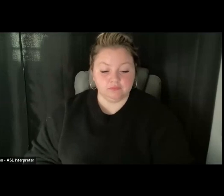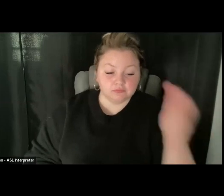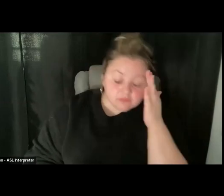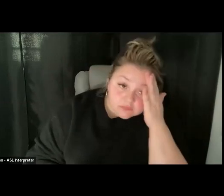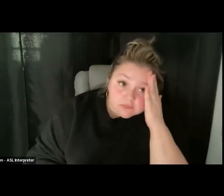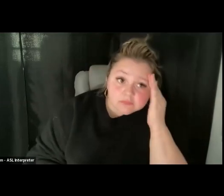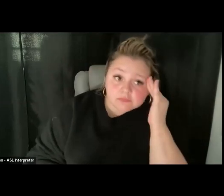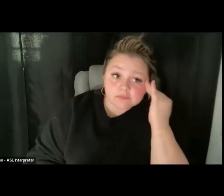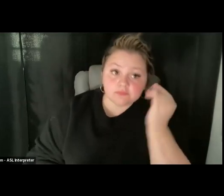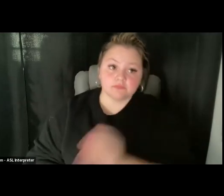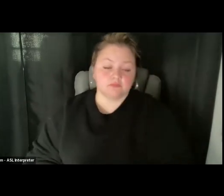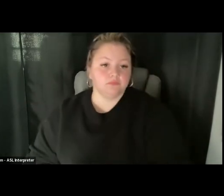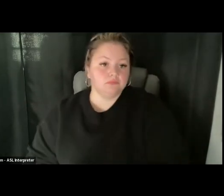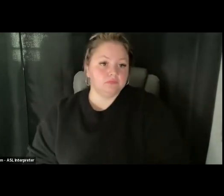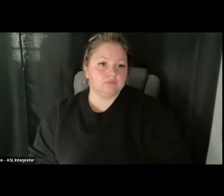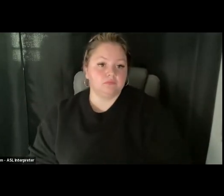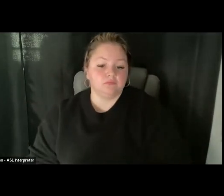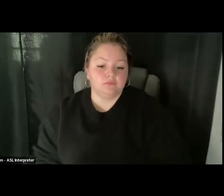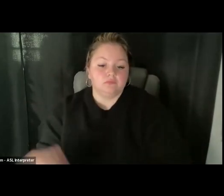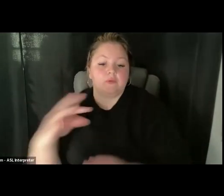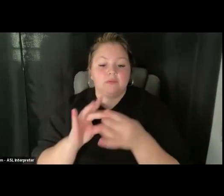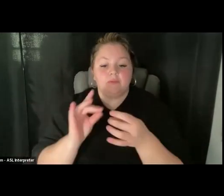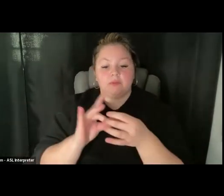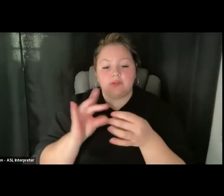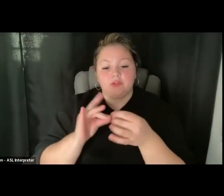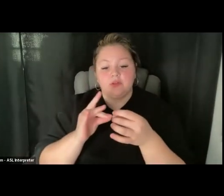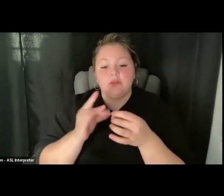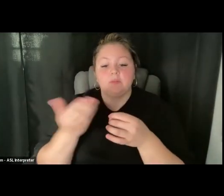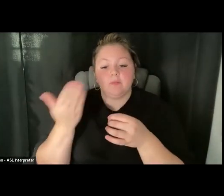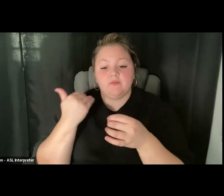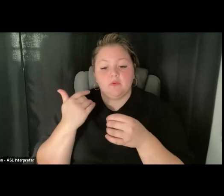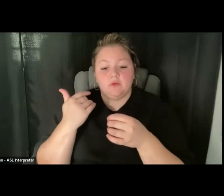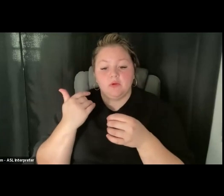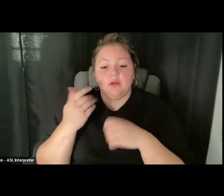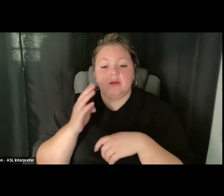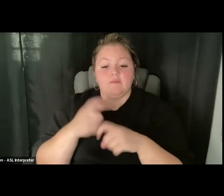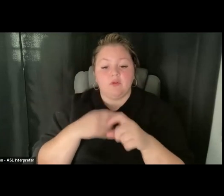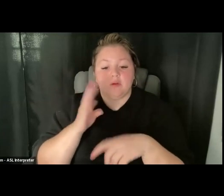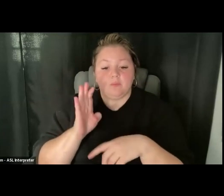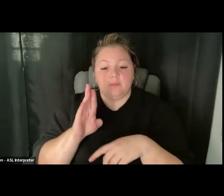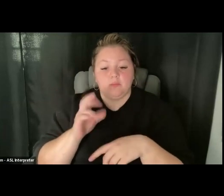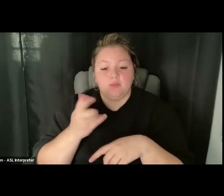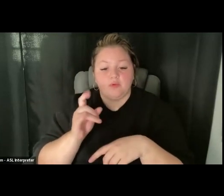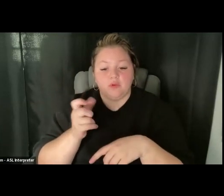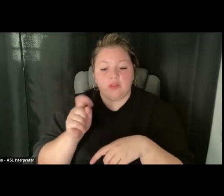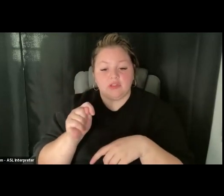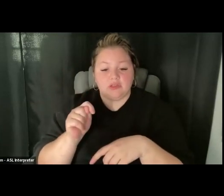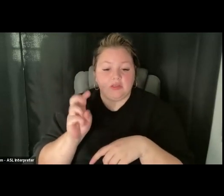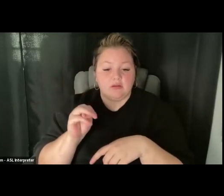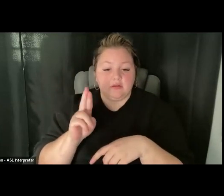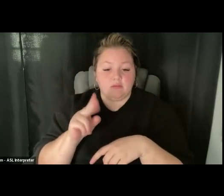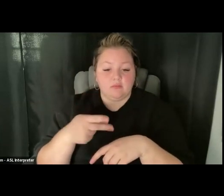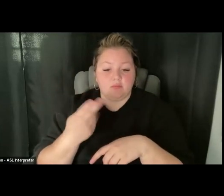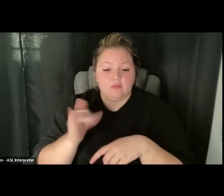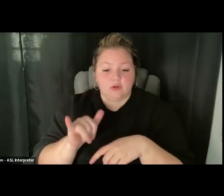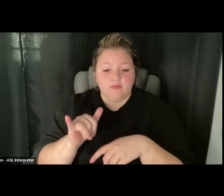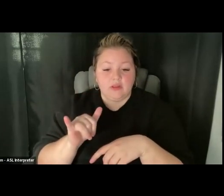bit ago briefly by Bridget Murphy from the Secretary of the Commonwealth's office. But thanks to